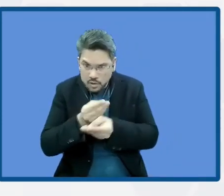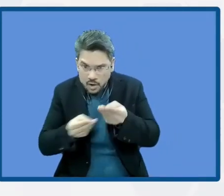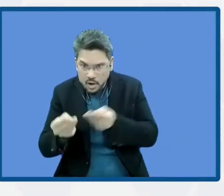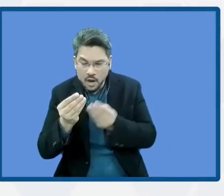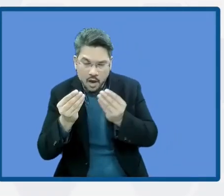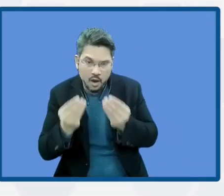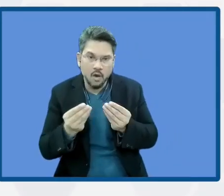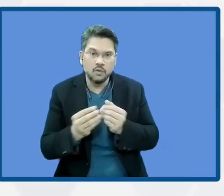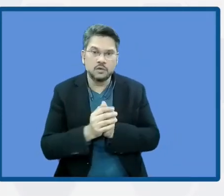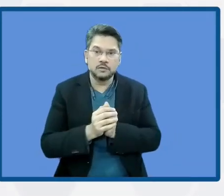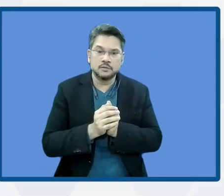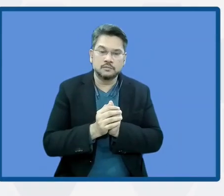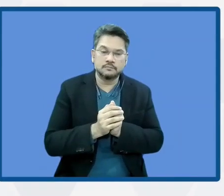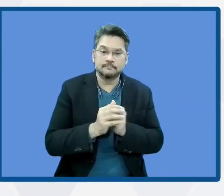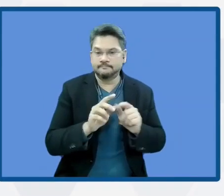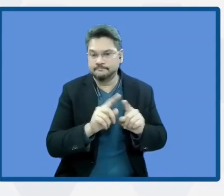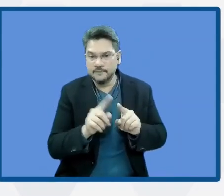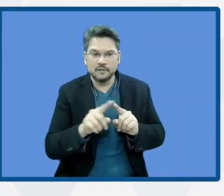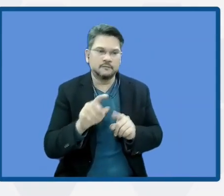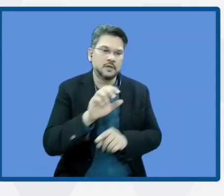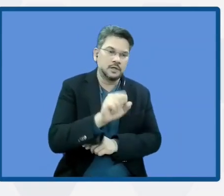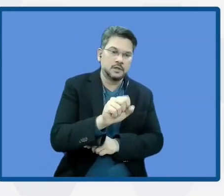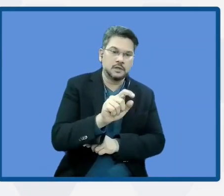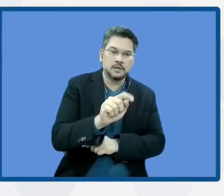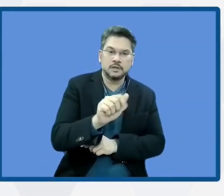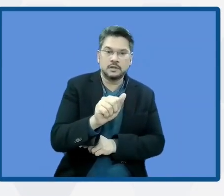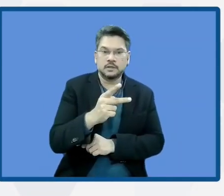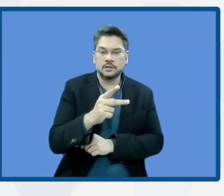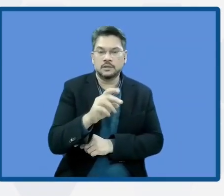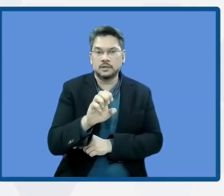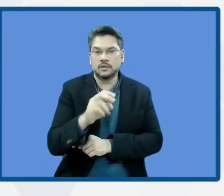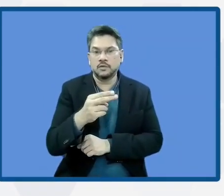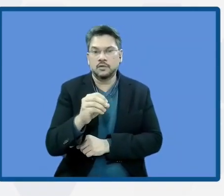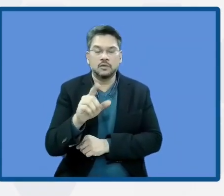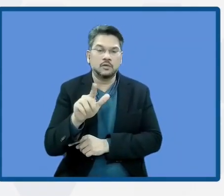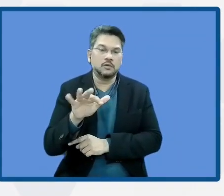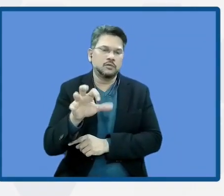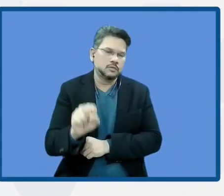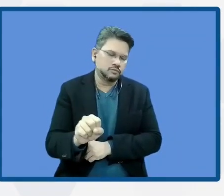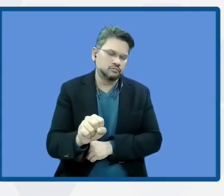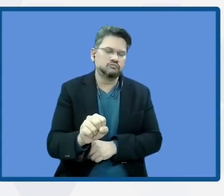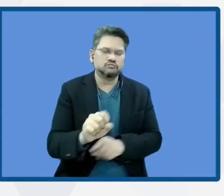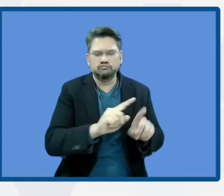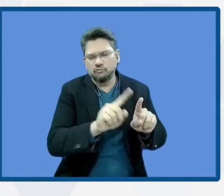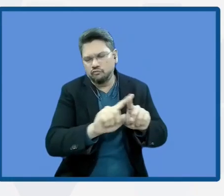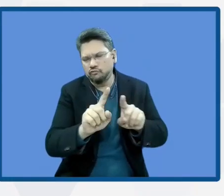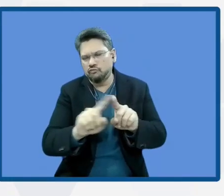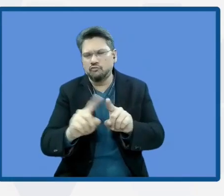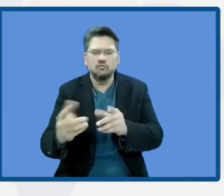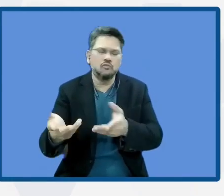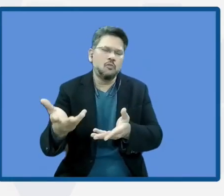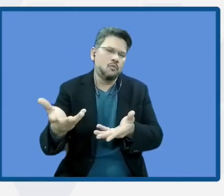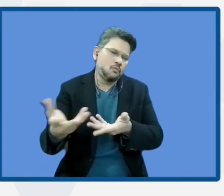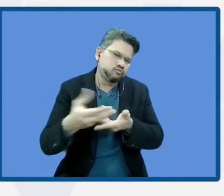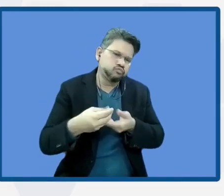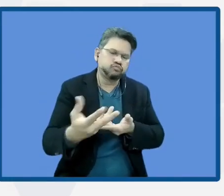stakeholders and maybe in these major four cities because we're in